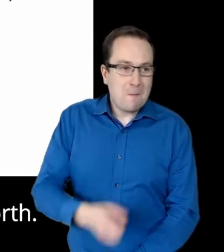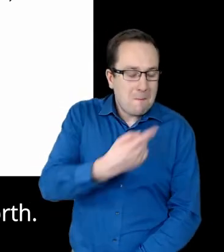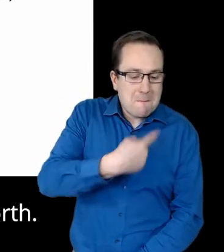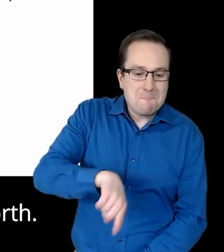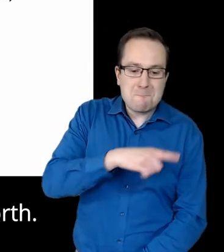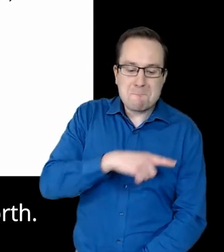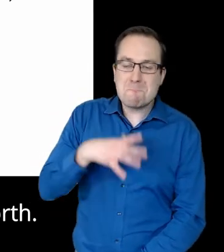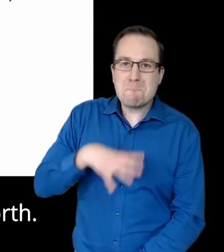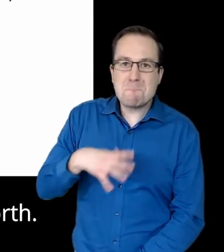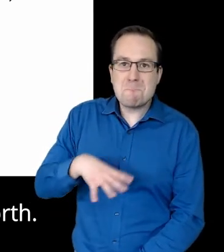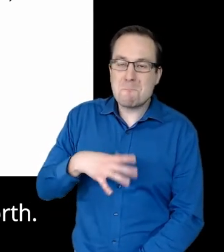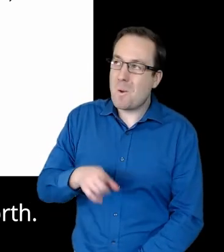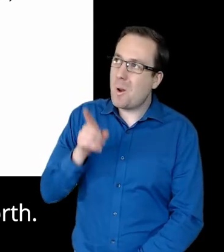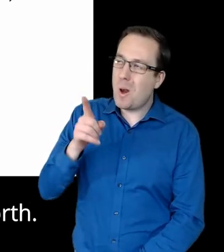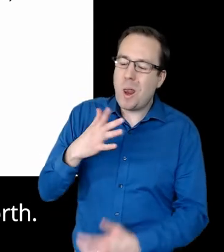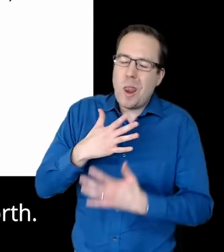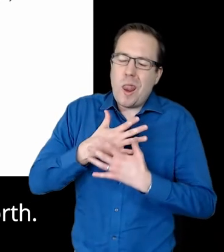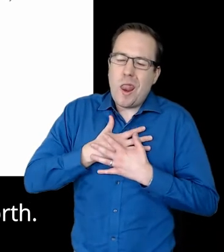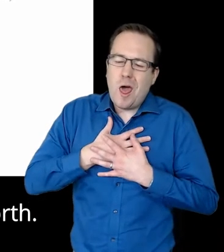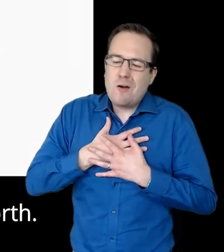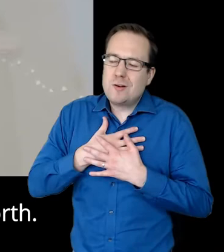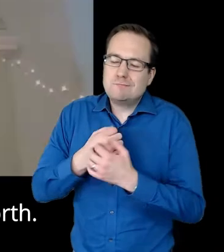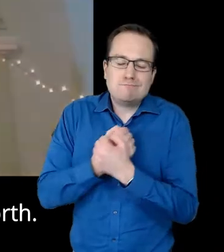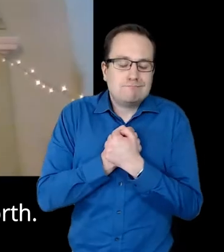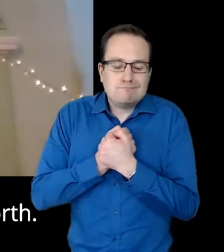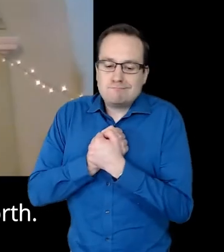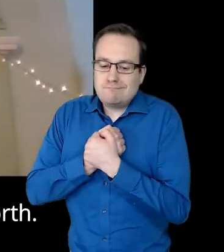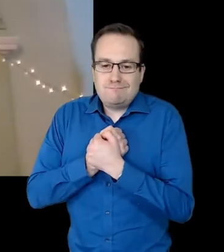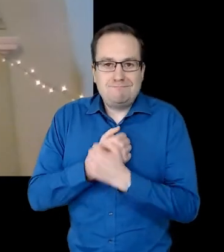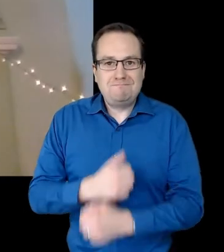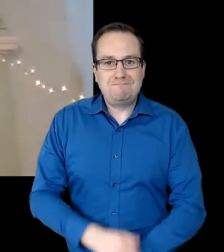long for love's embrace feel their holy word.